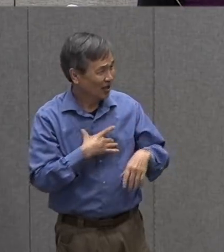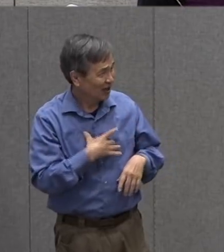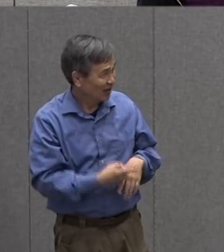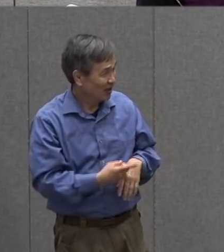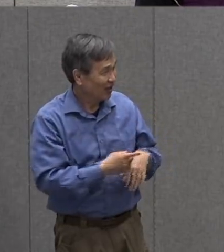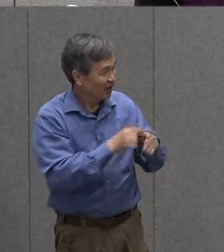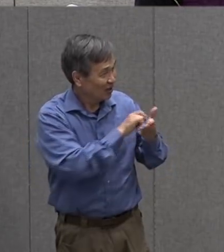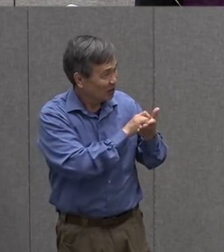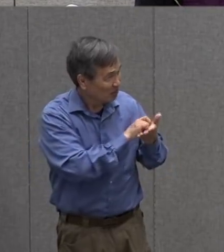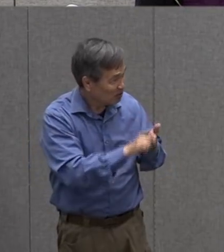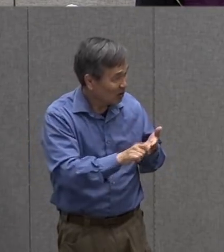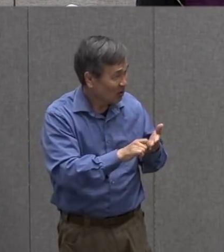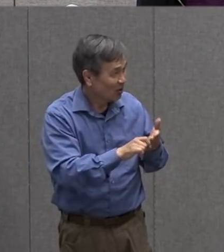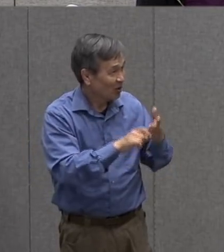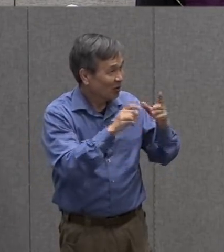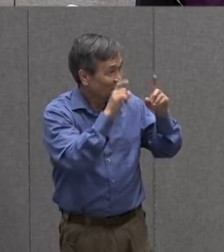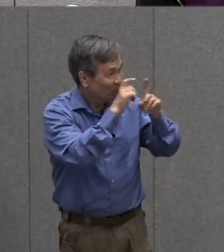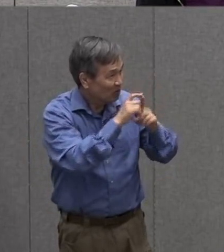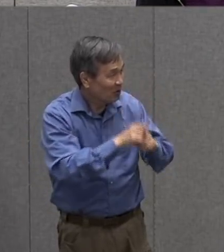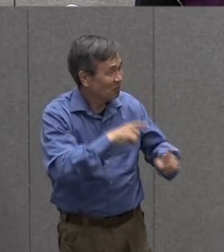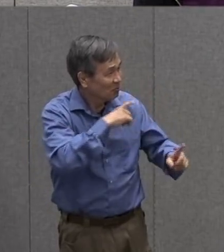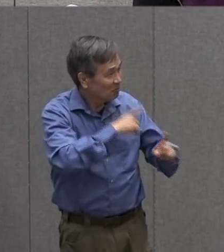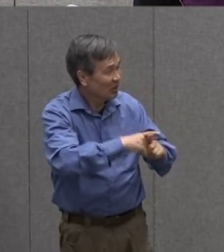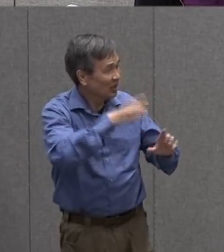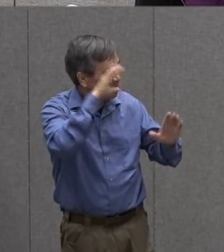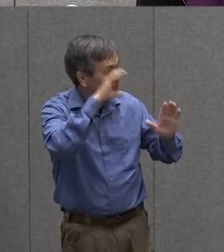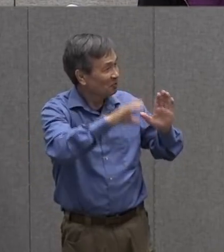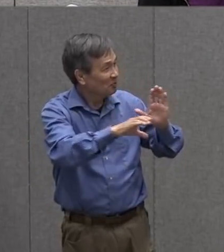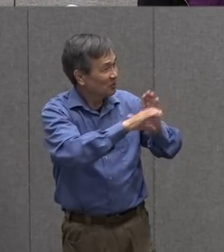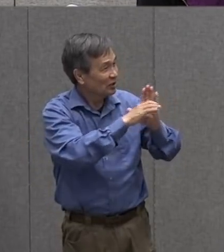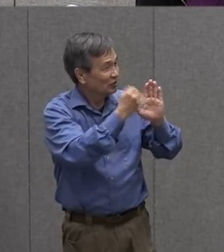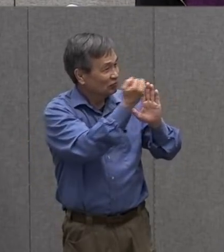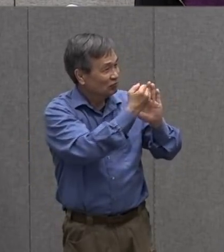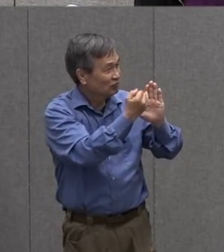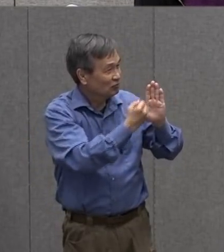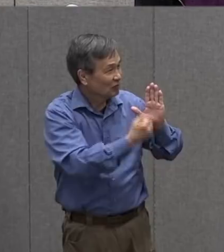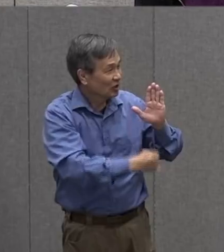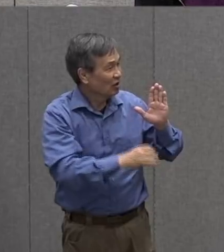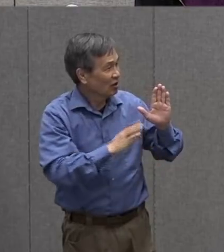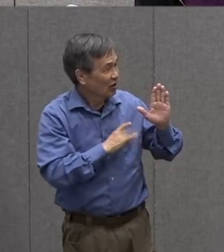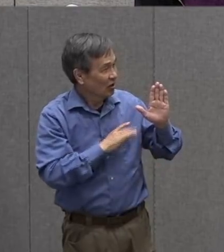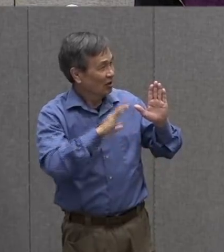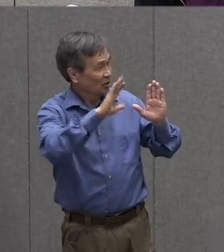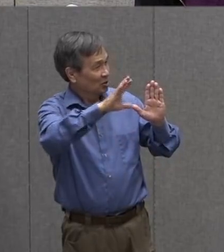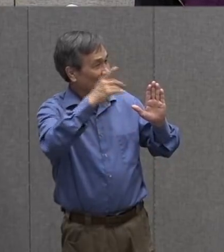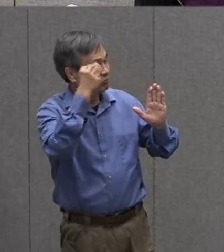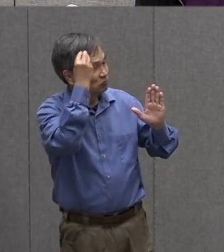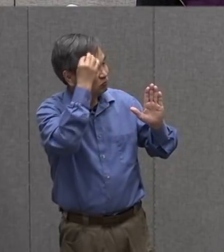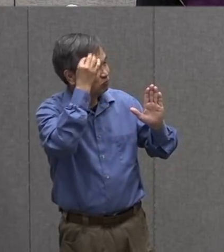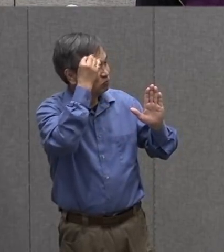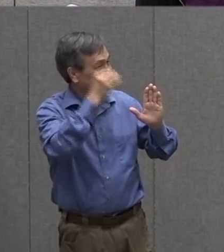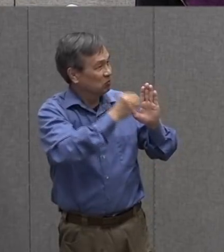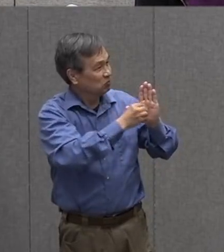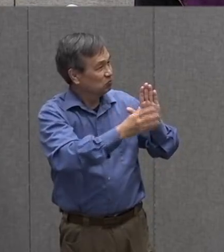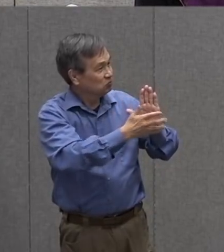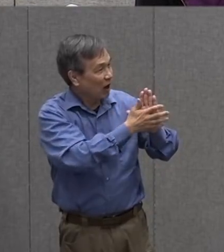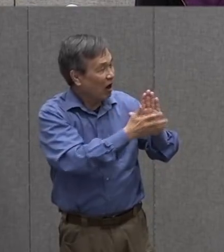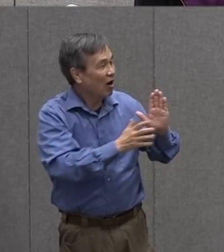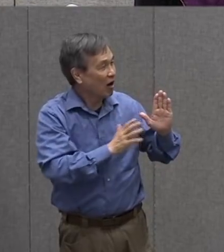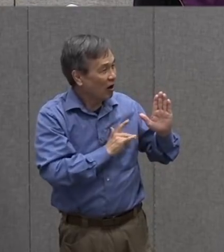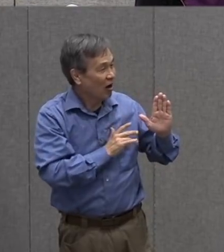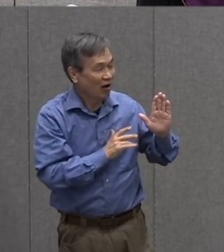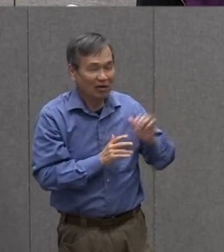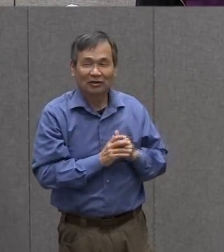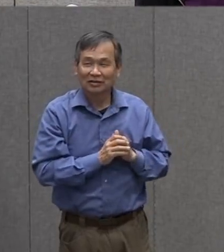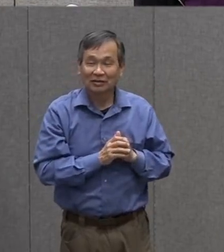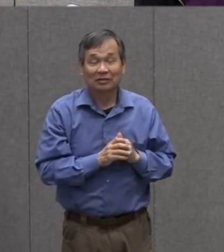also um drew some pictures to illustrate i did what you're thinking was i did um so sometimes when